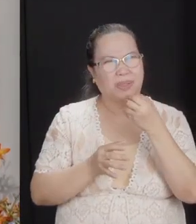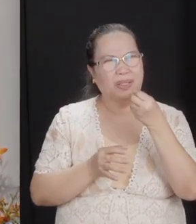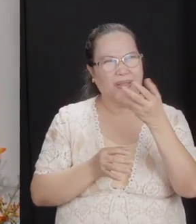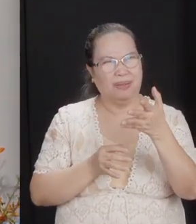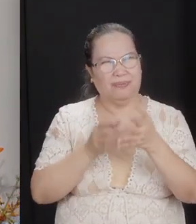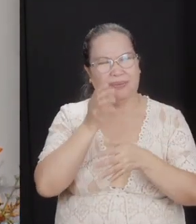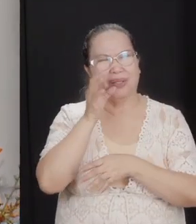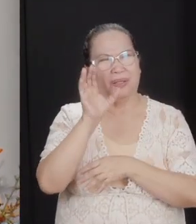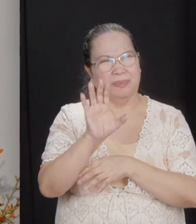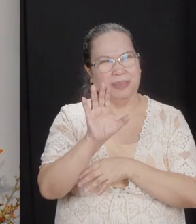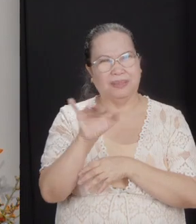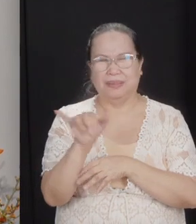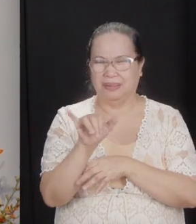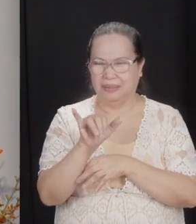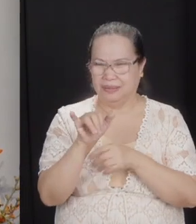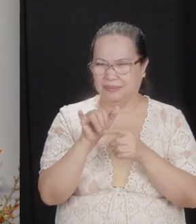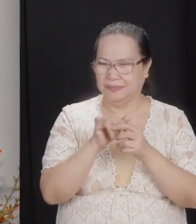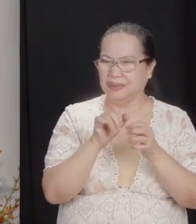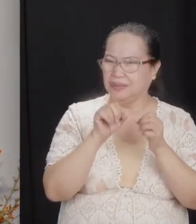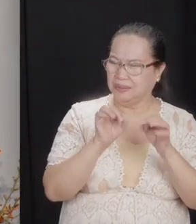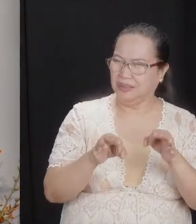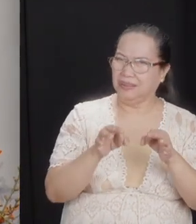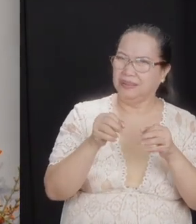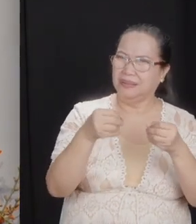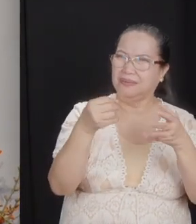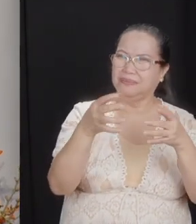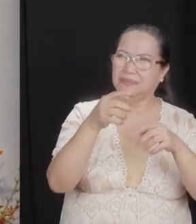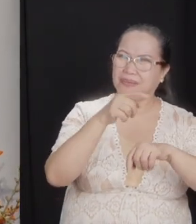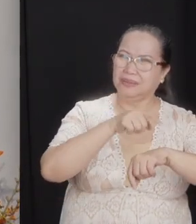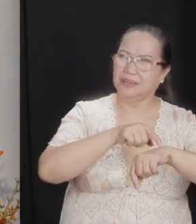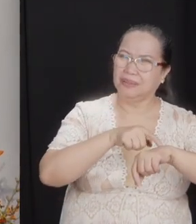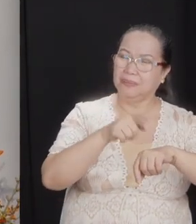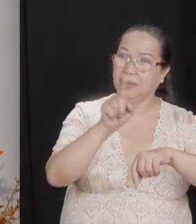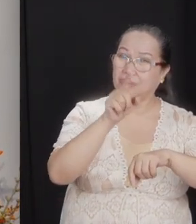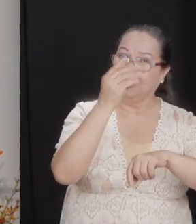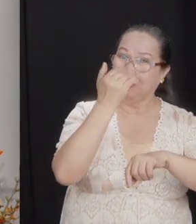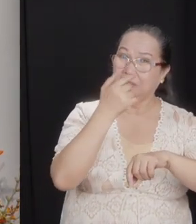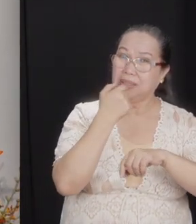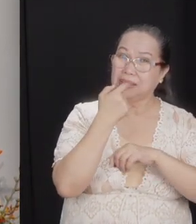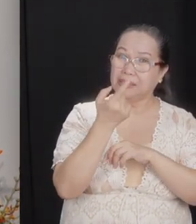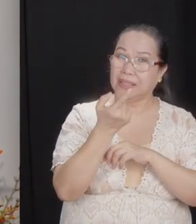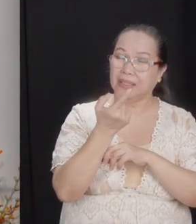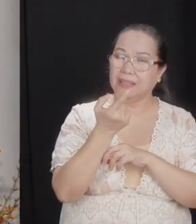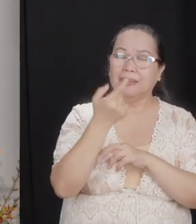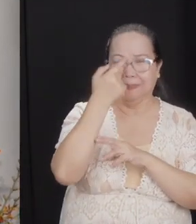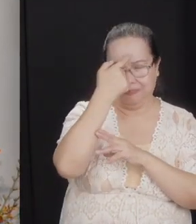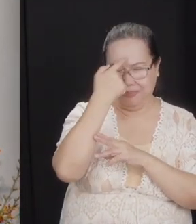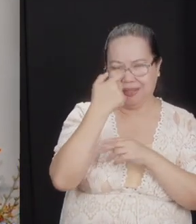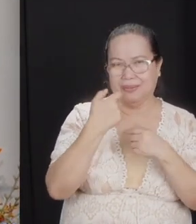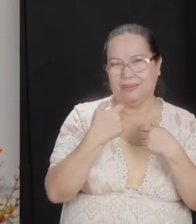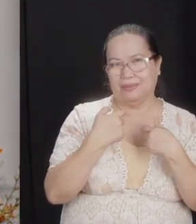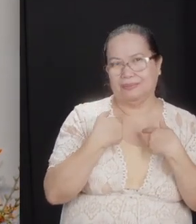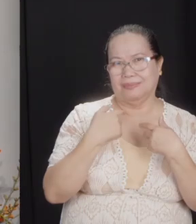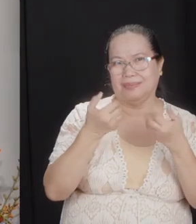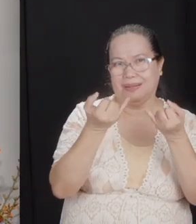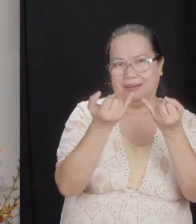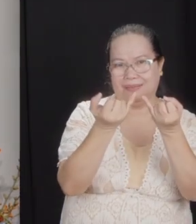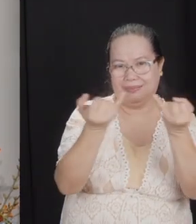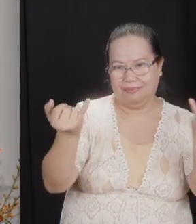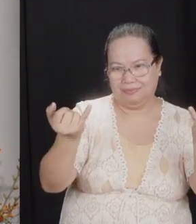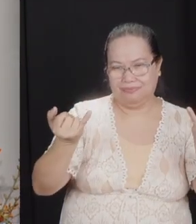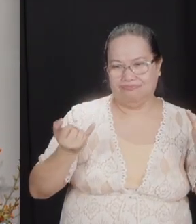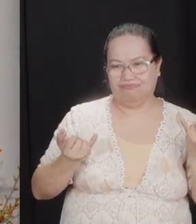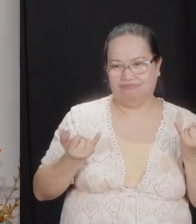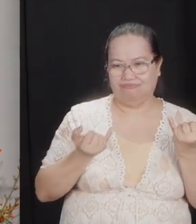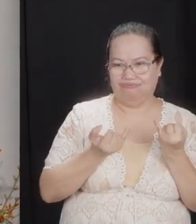command like this when he can give them at any point in time? You know why he's saying this? Because they're isolated. Do remember the map?